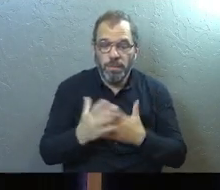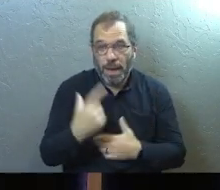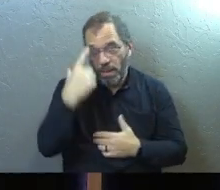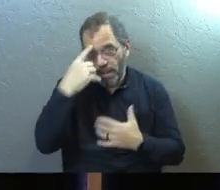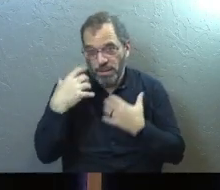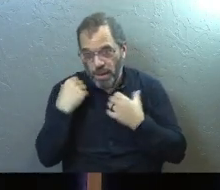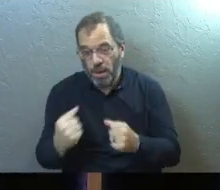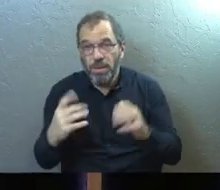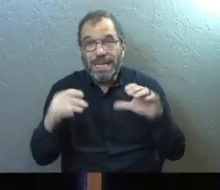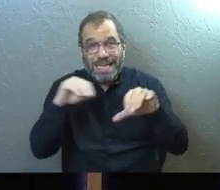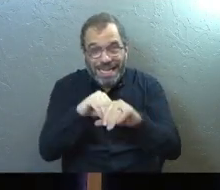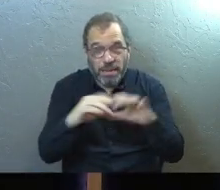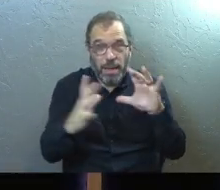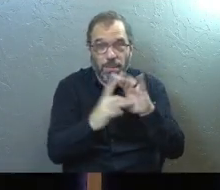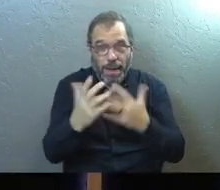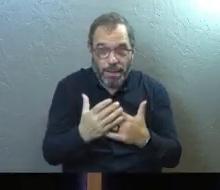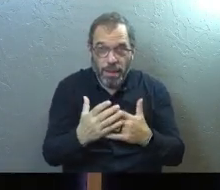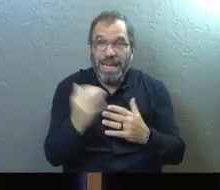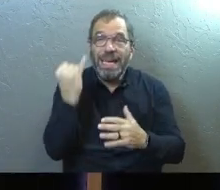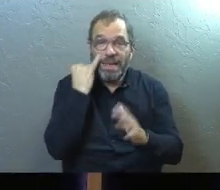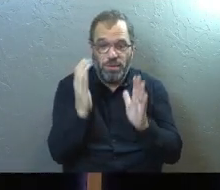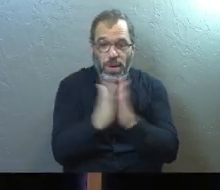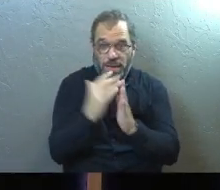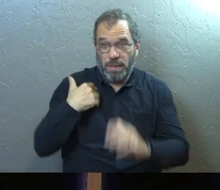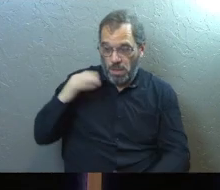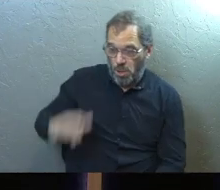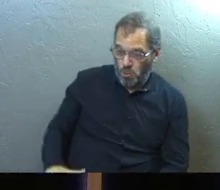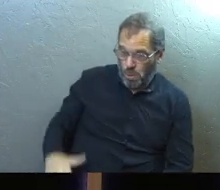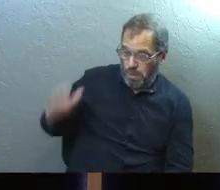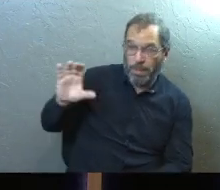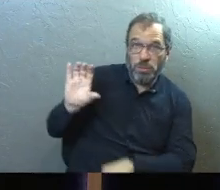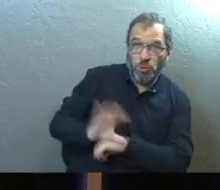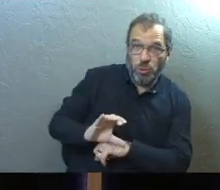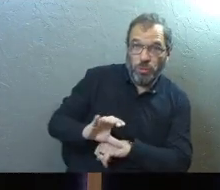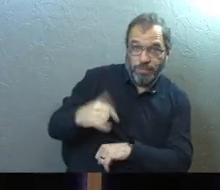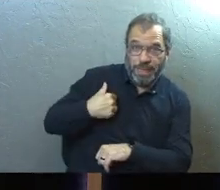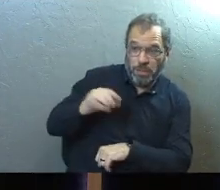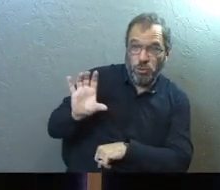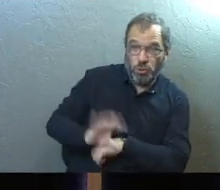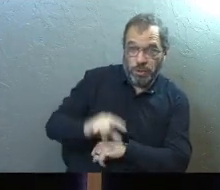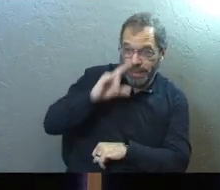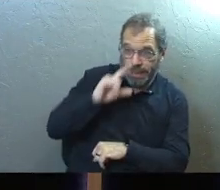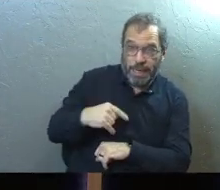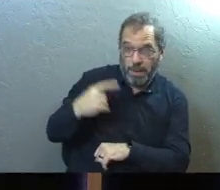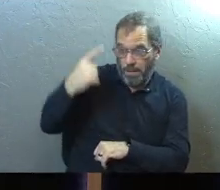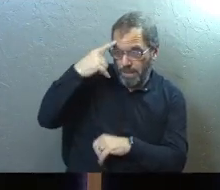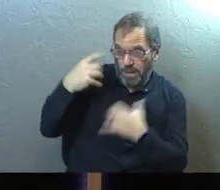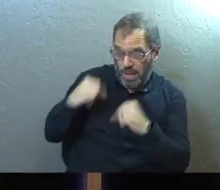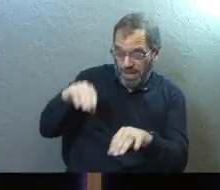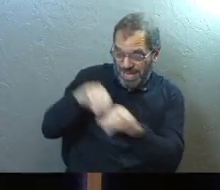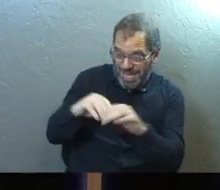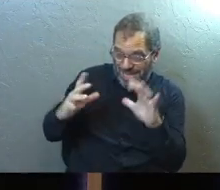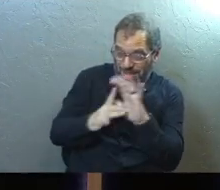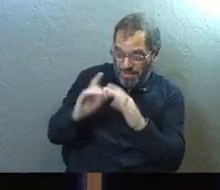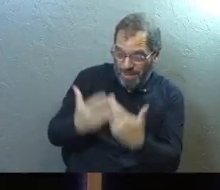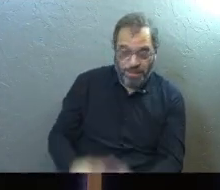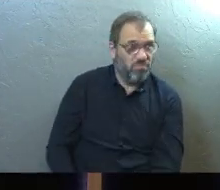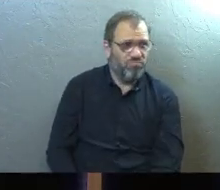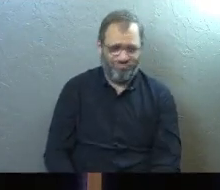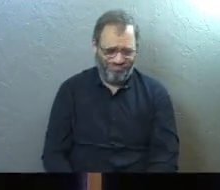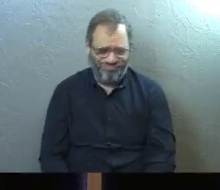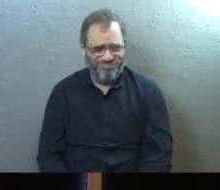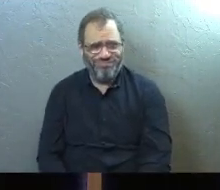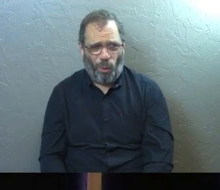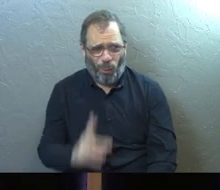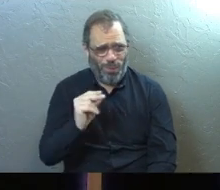mental health struggles in the Bible. If you'd have asked me growing up as a church kid, whether or not mental health struggles were in the Bible at all, I would have